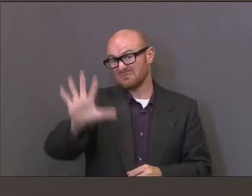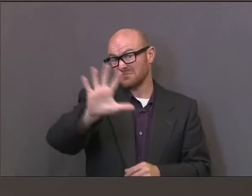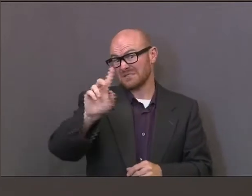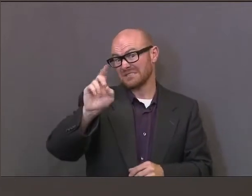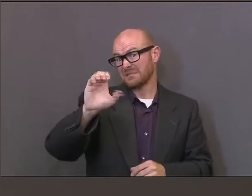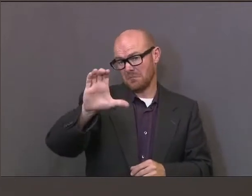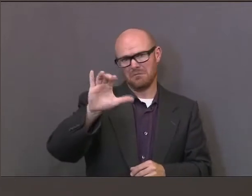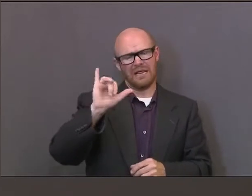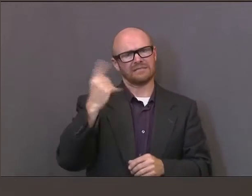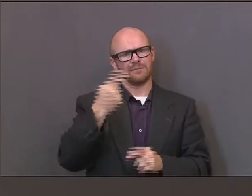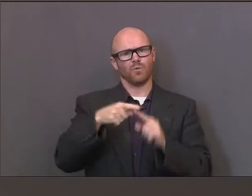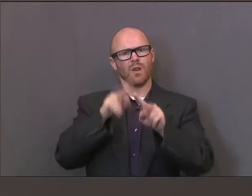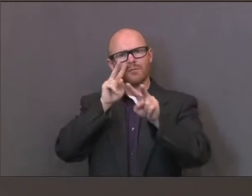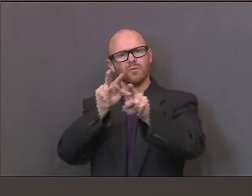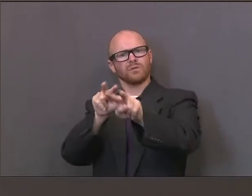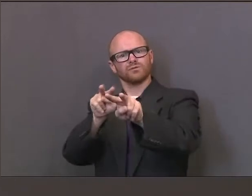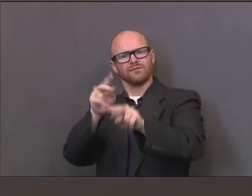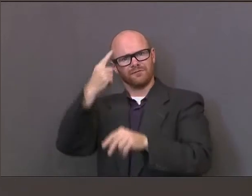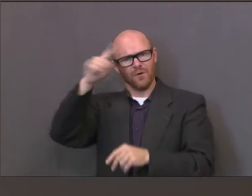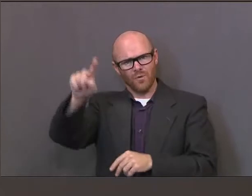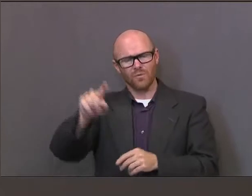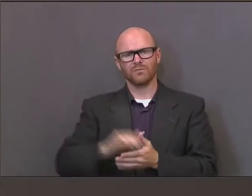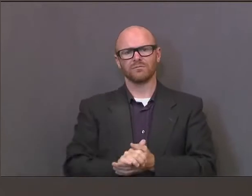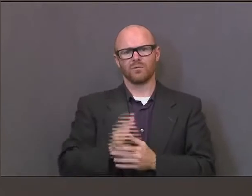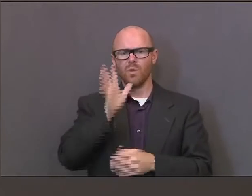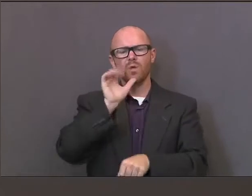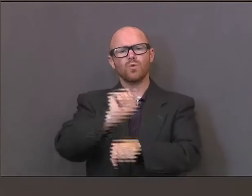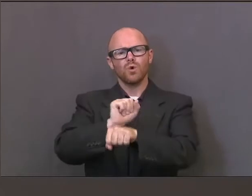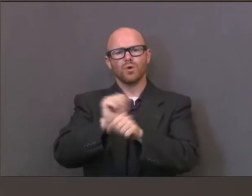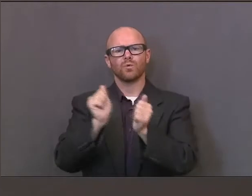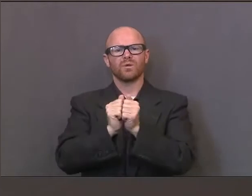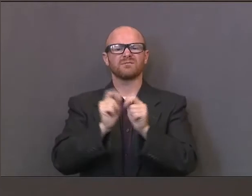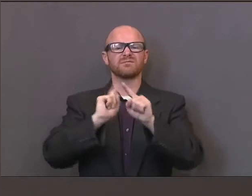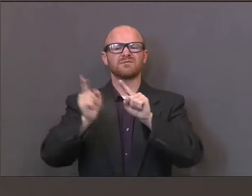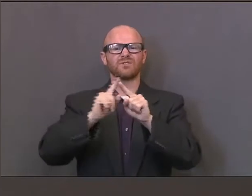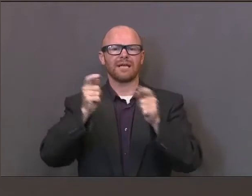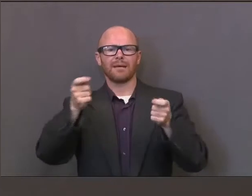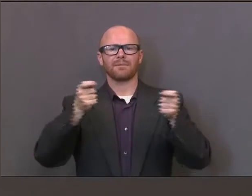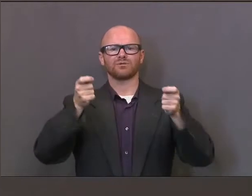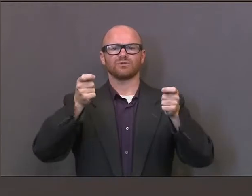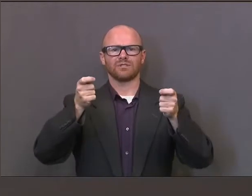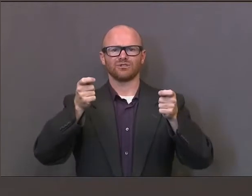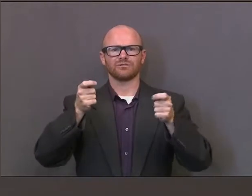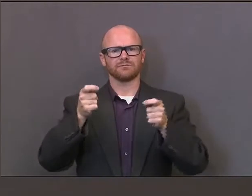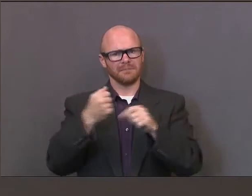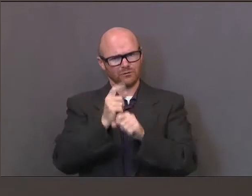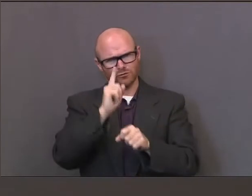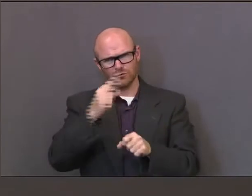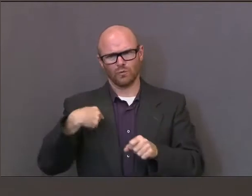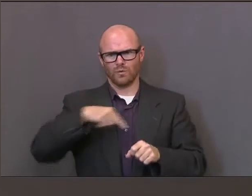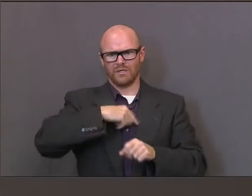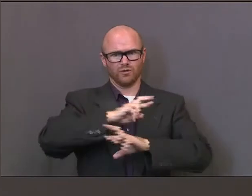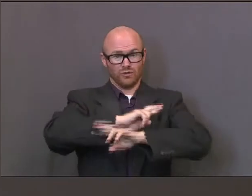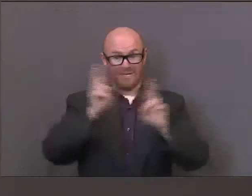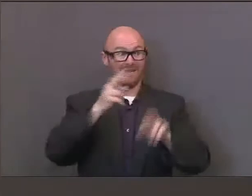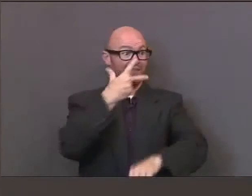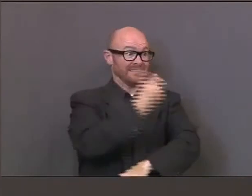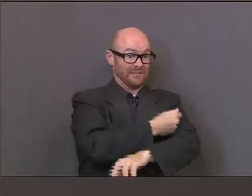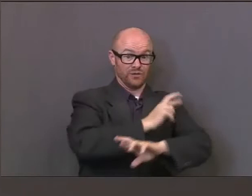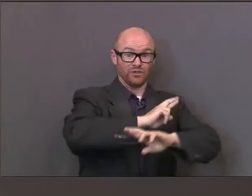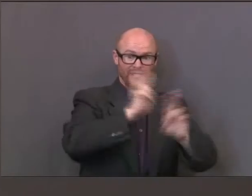That's something we're going to be prepared for, we'll work for, we'll work with the administration to make sure that we're ready when the vaccine is ready.